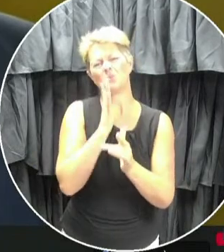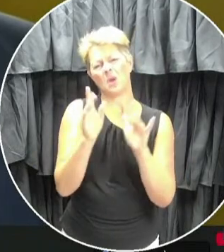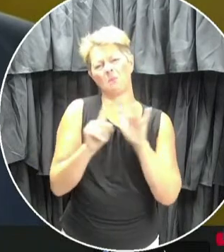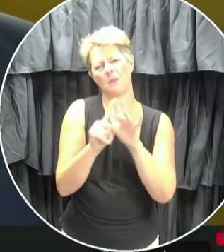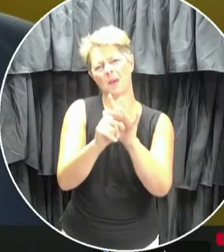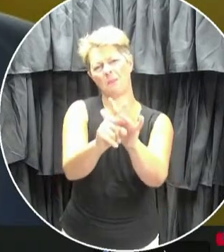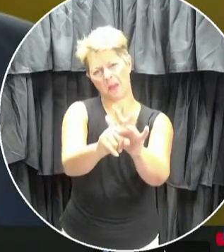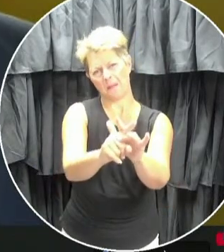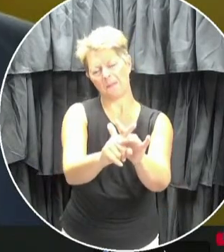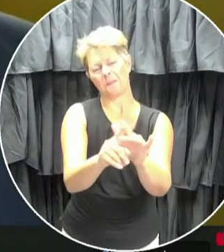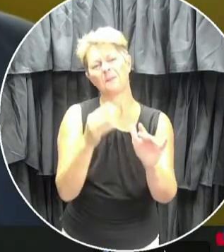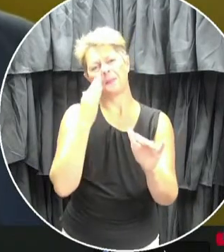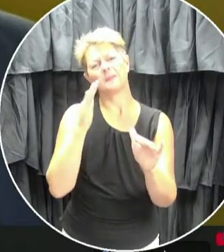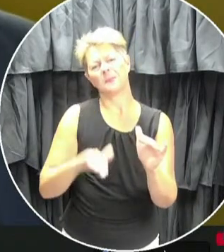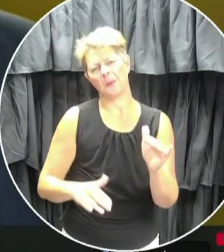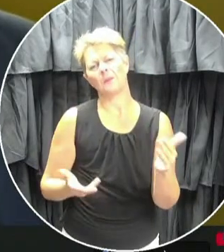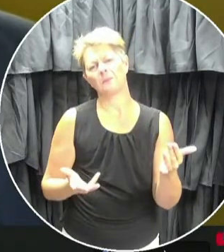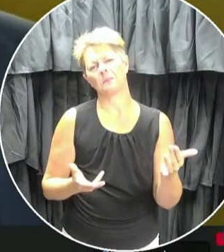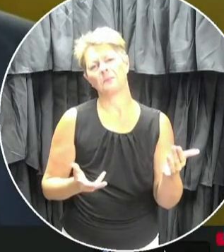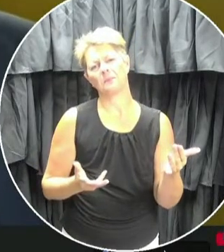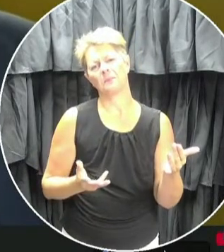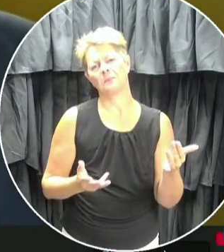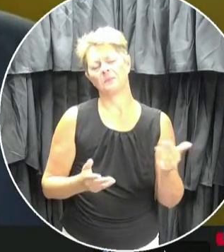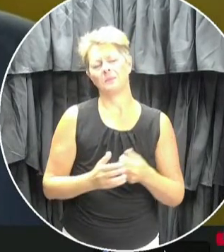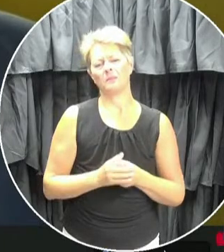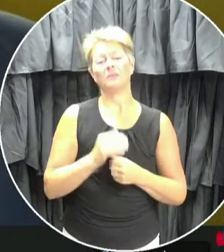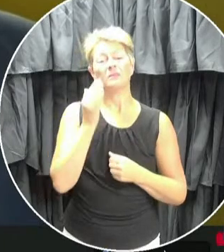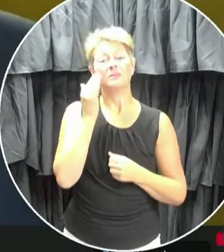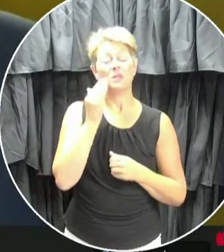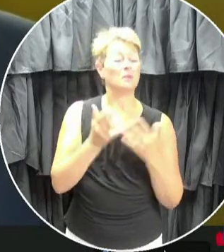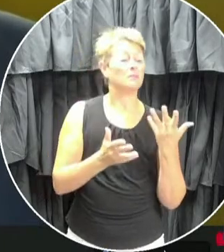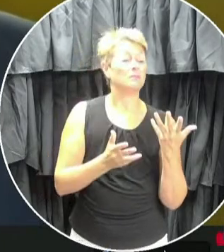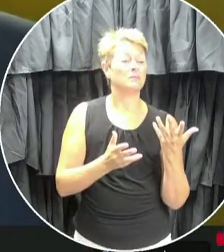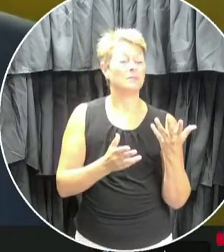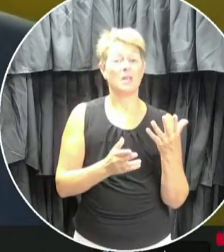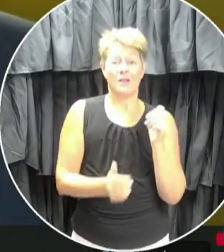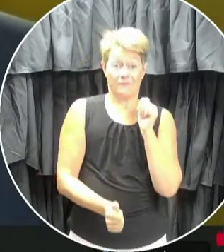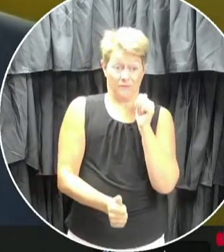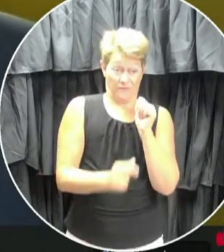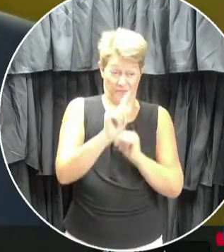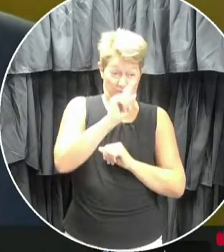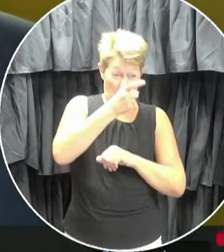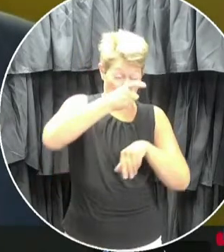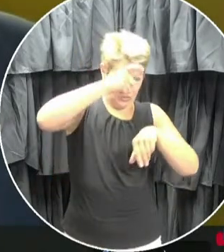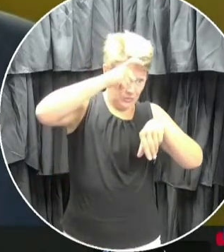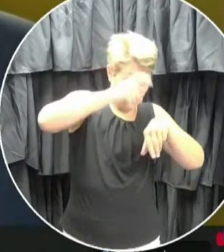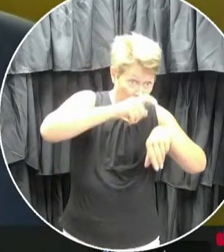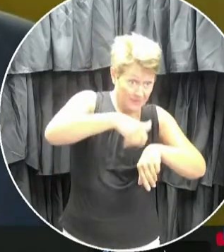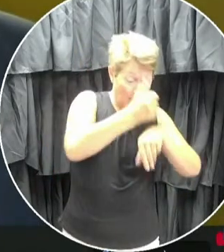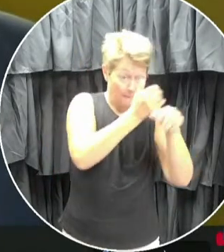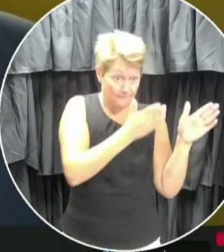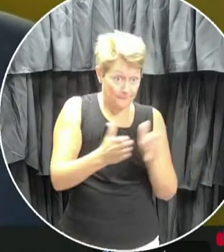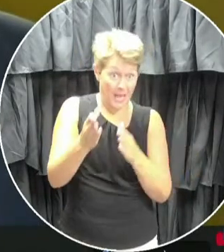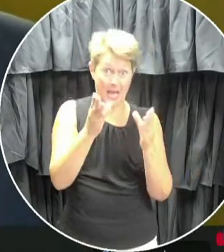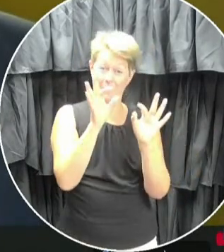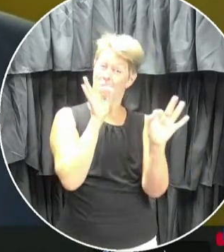We know, as they say, that most plans don't survive first contact with reality. Again, for the reason